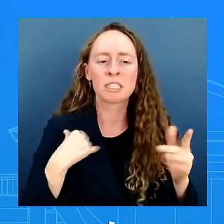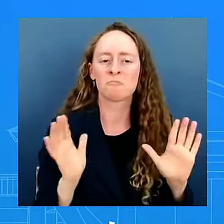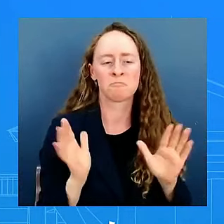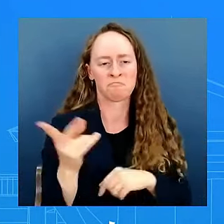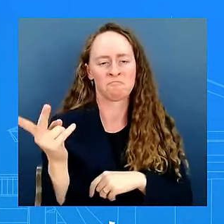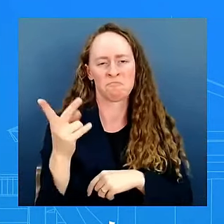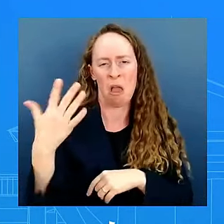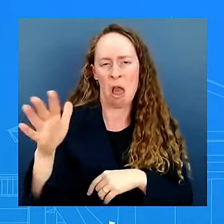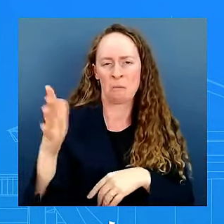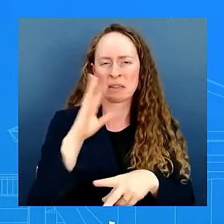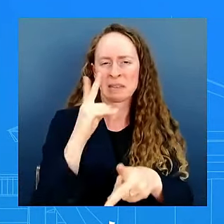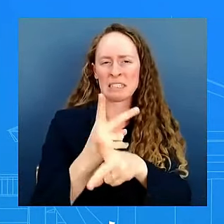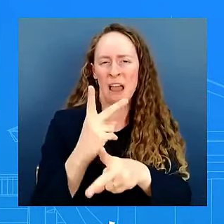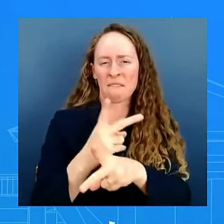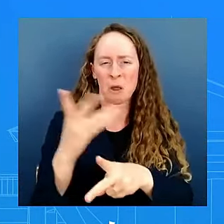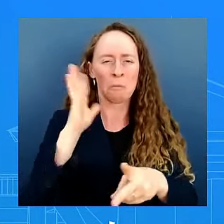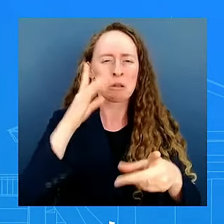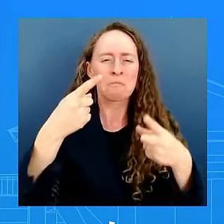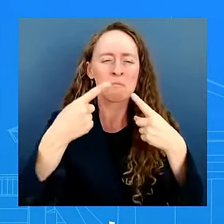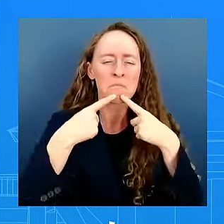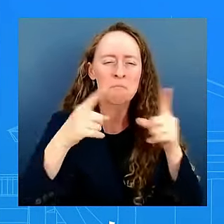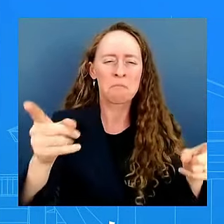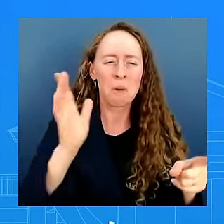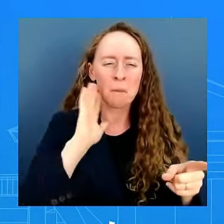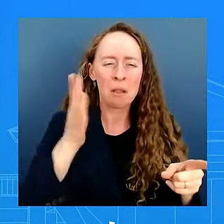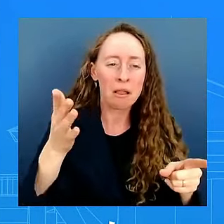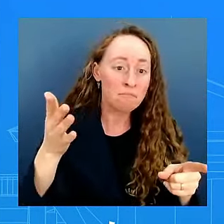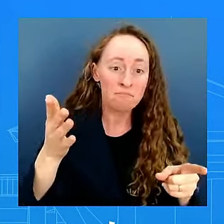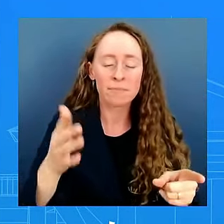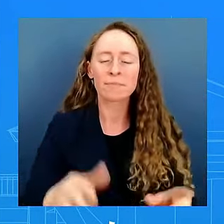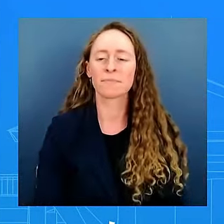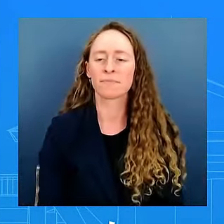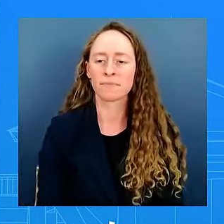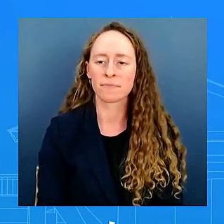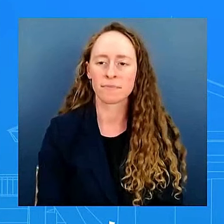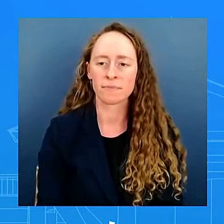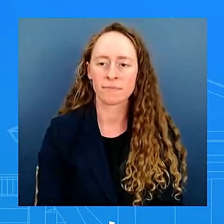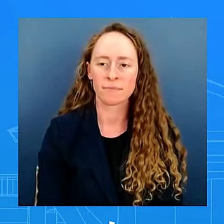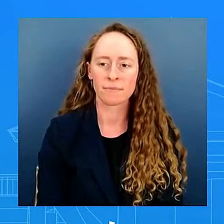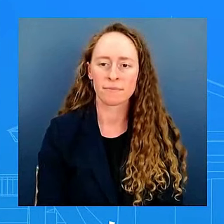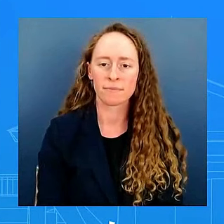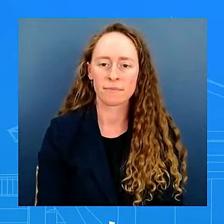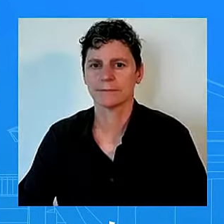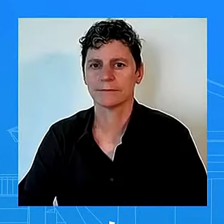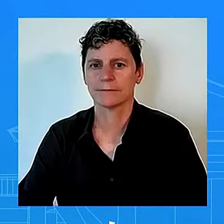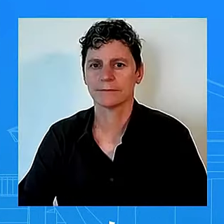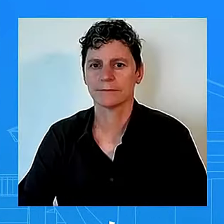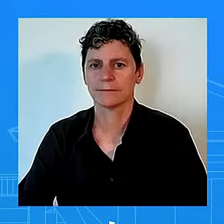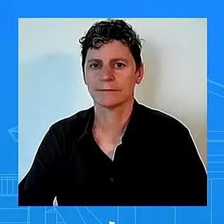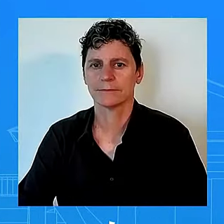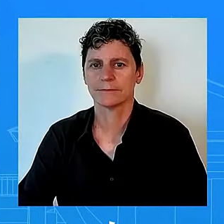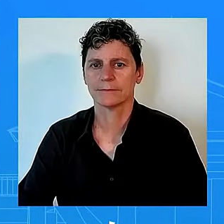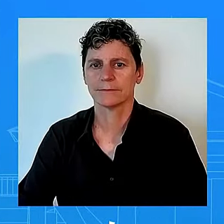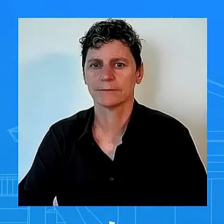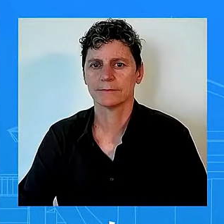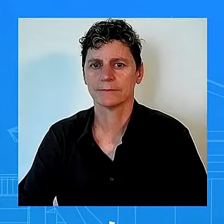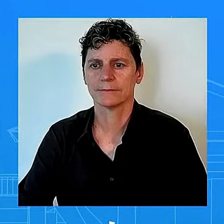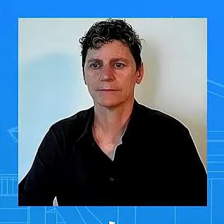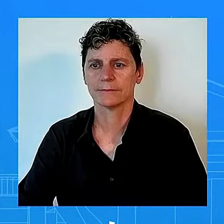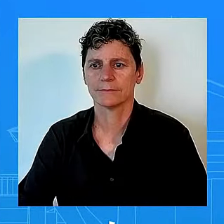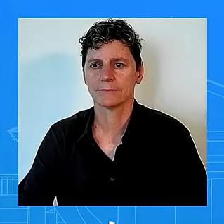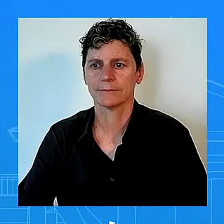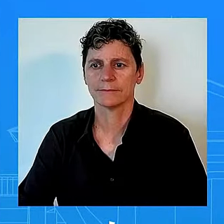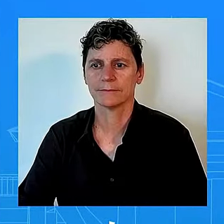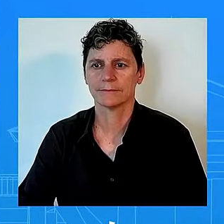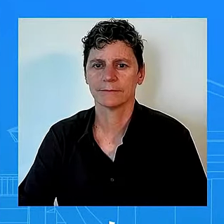feel that there's more to share can i just uh indulge with a response that rt has given out on social media saying rt